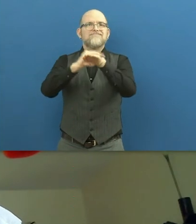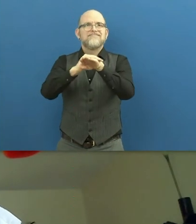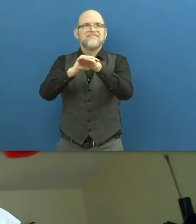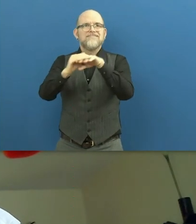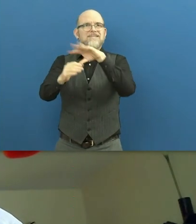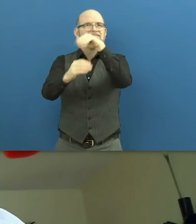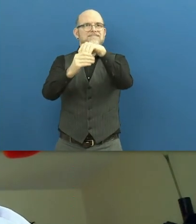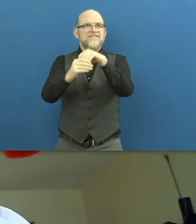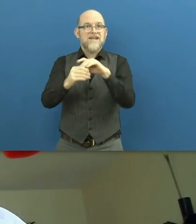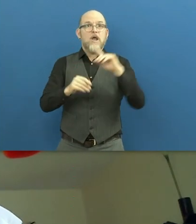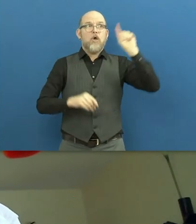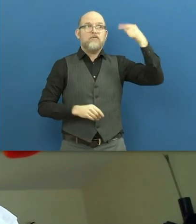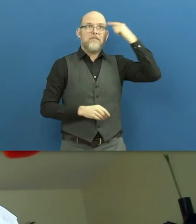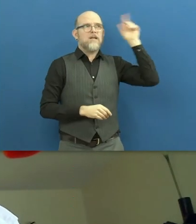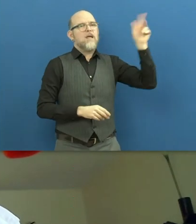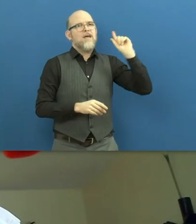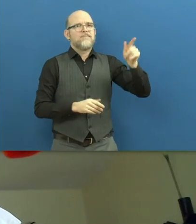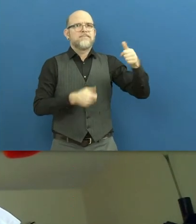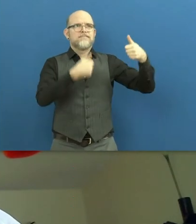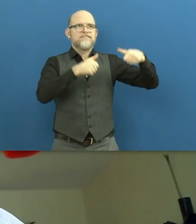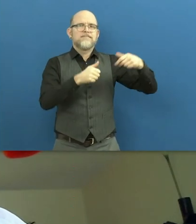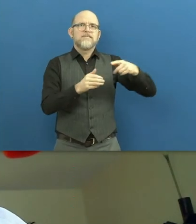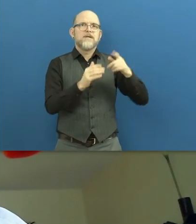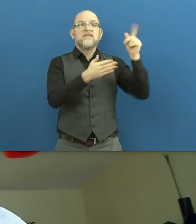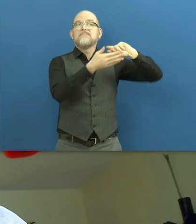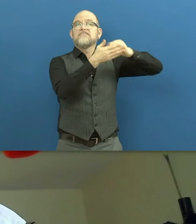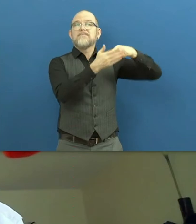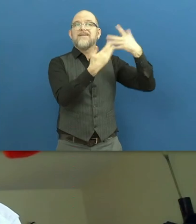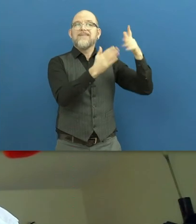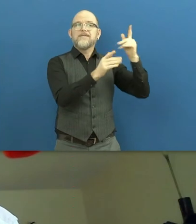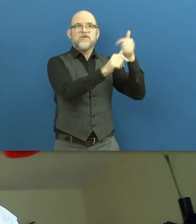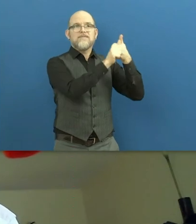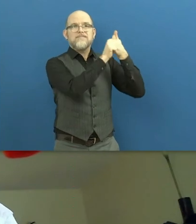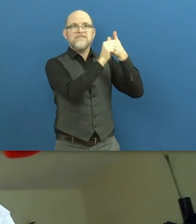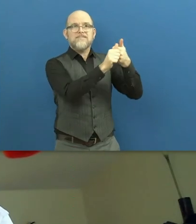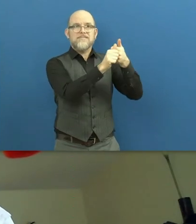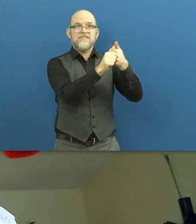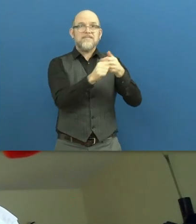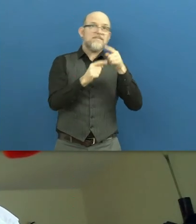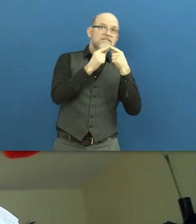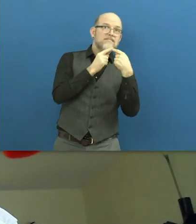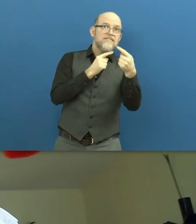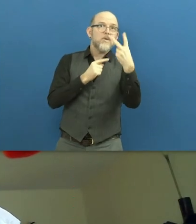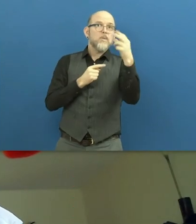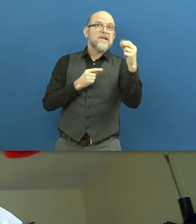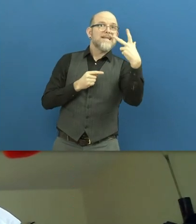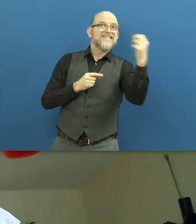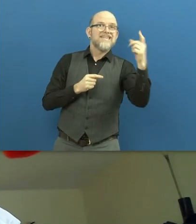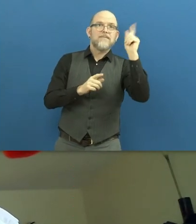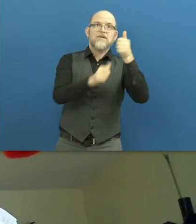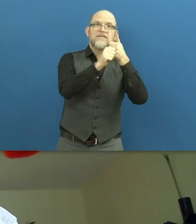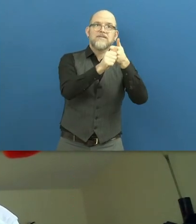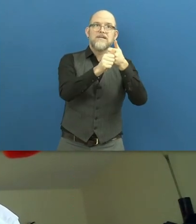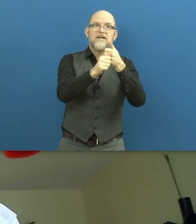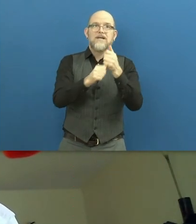with the government obligations established under the CRPD Convention, Agenda 2030 presents connection between accessible